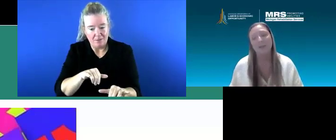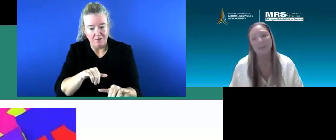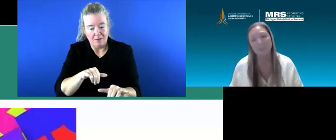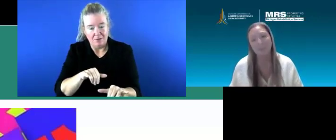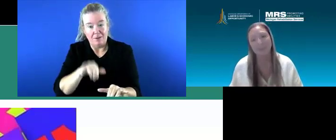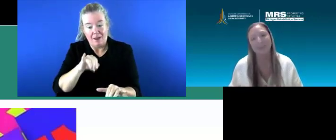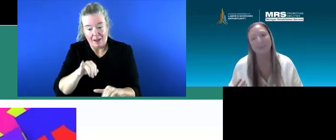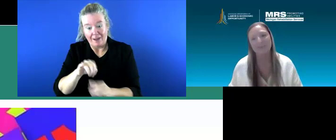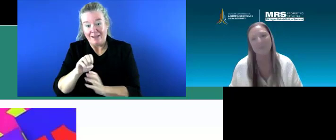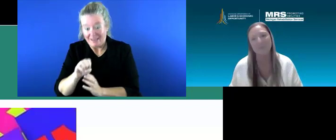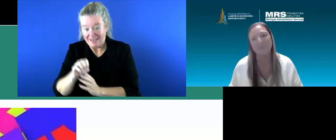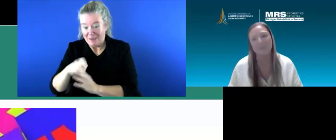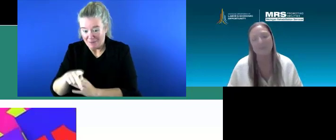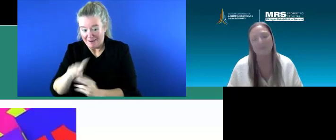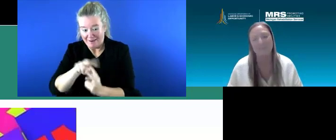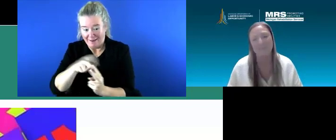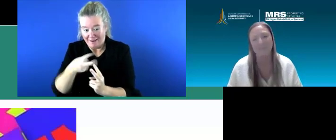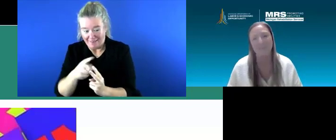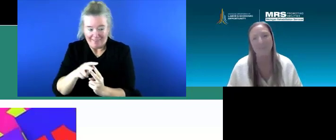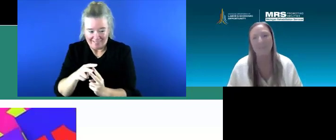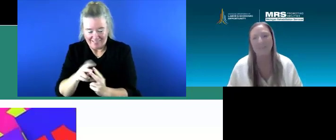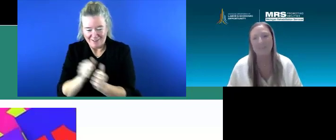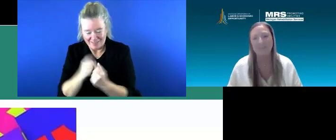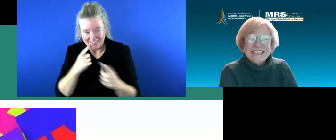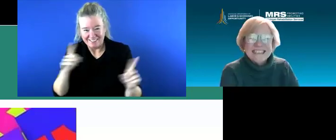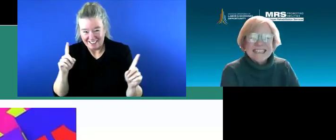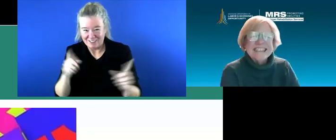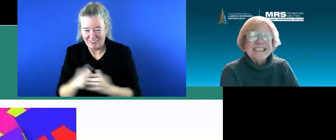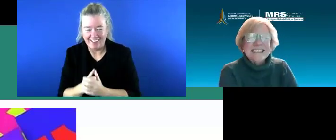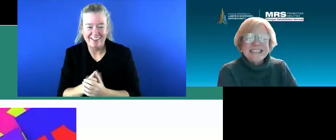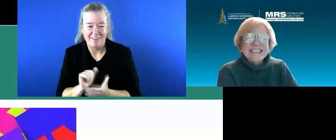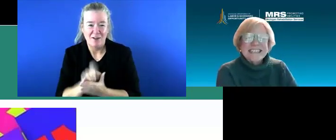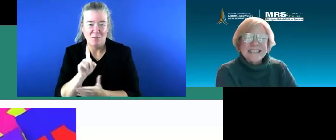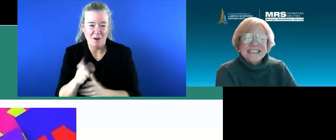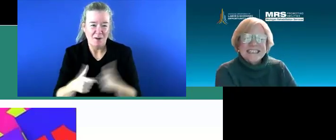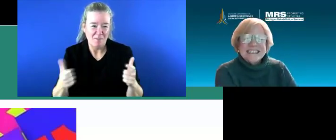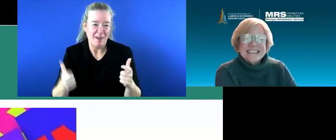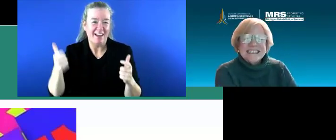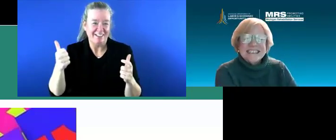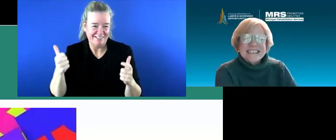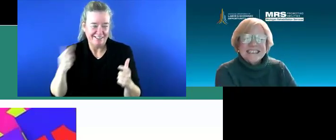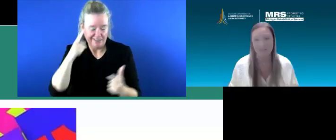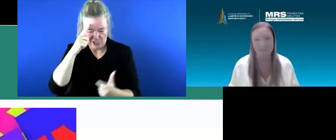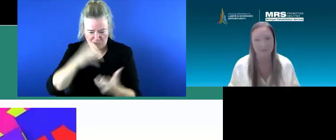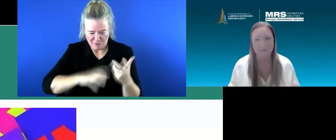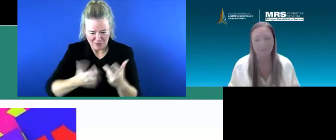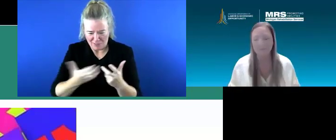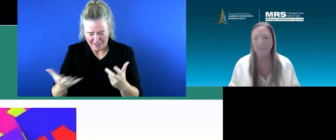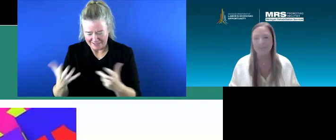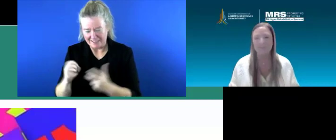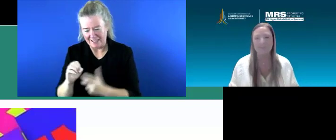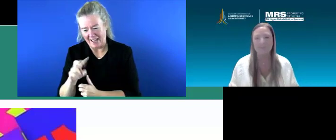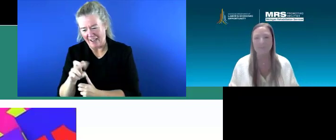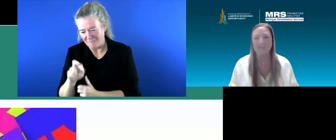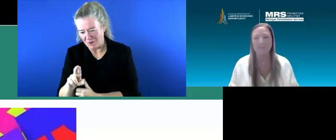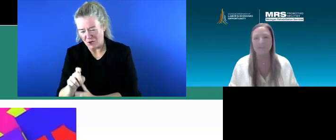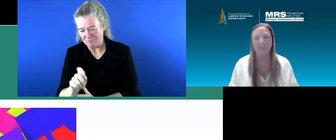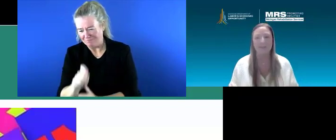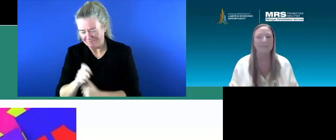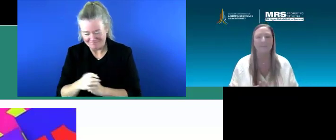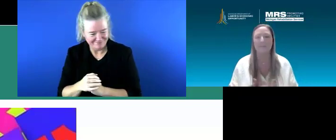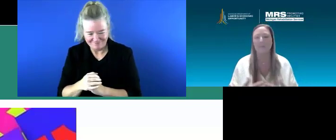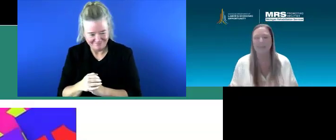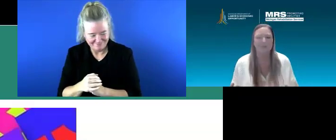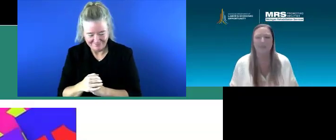IEP with being successful. That's one of the biggest, like confusing things ever. Um, when we're talking